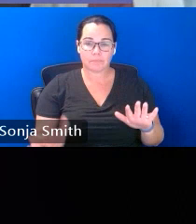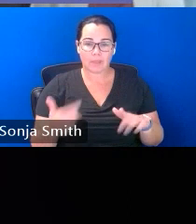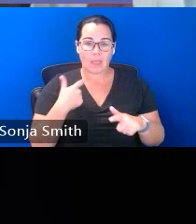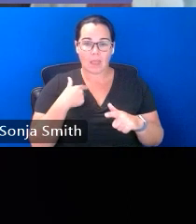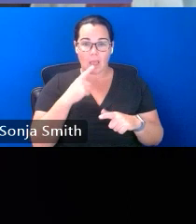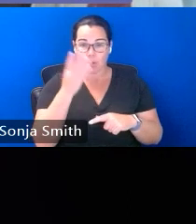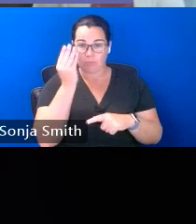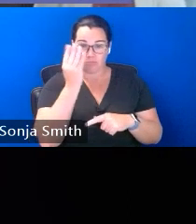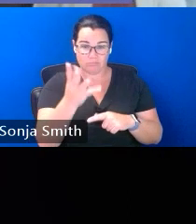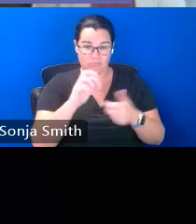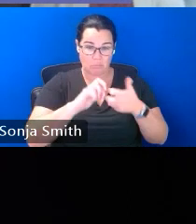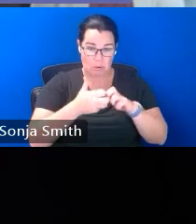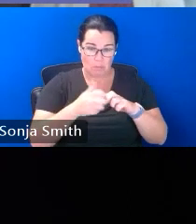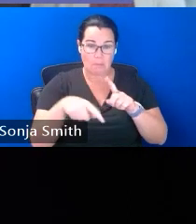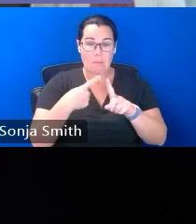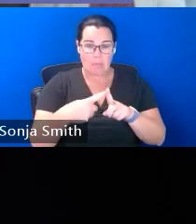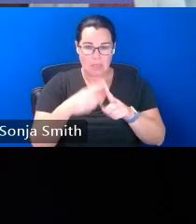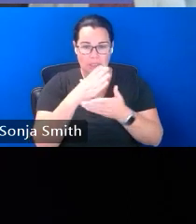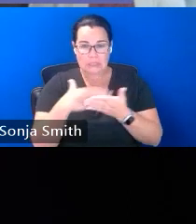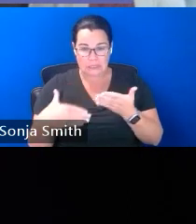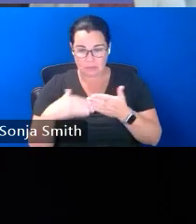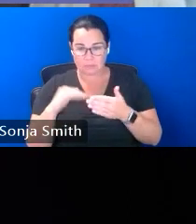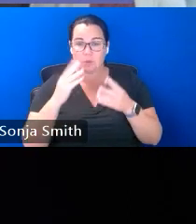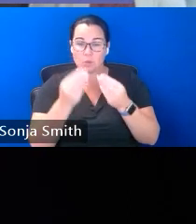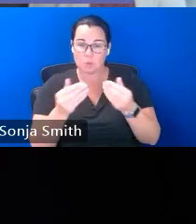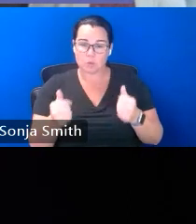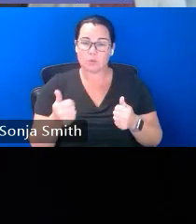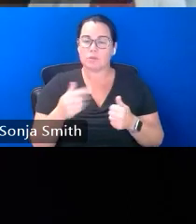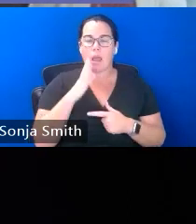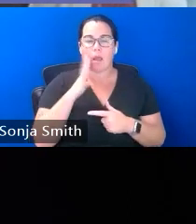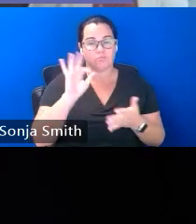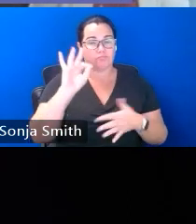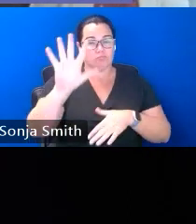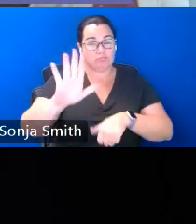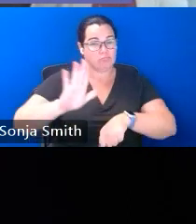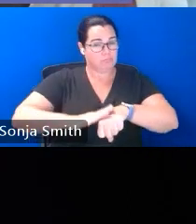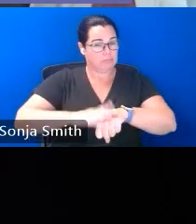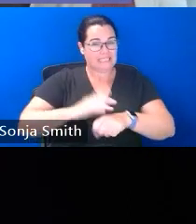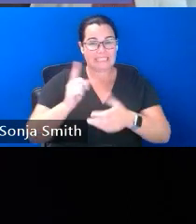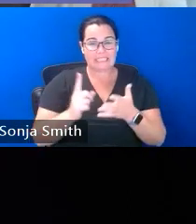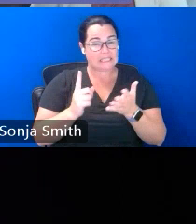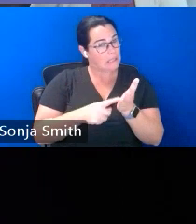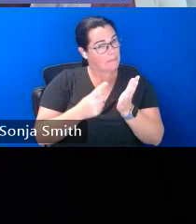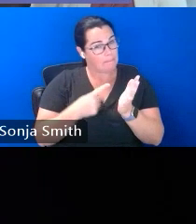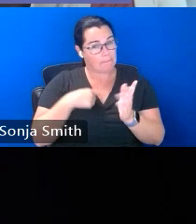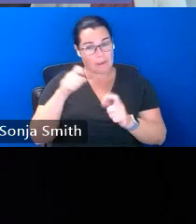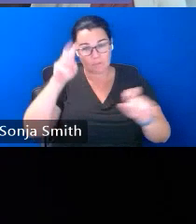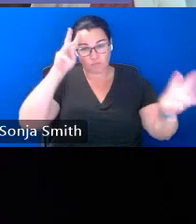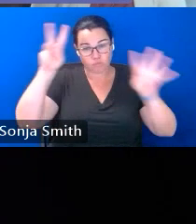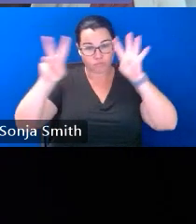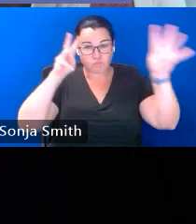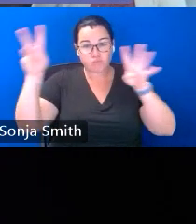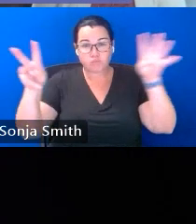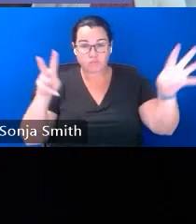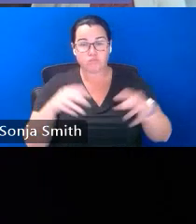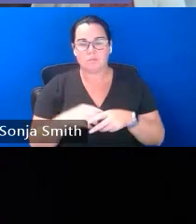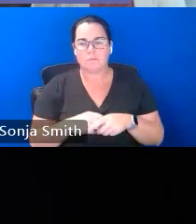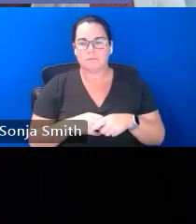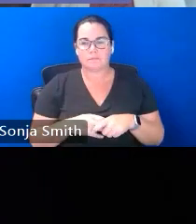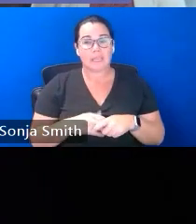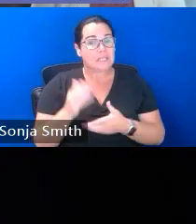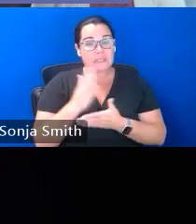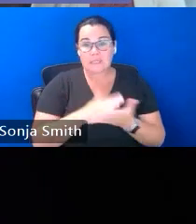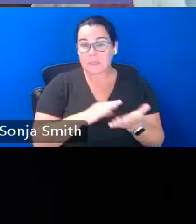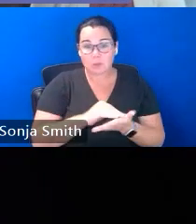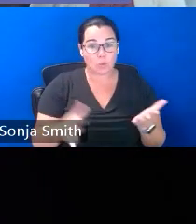sometimes you have to think a little more creatively um it's also kind of a challenge because there are students who are not aware of